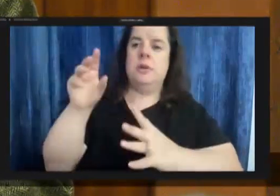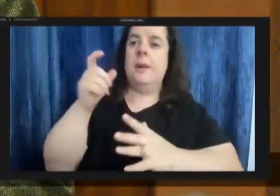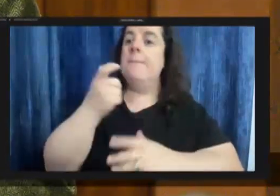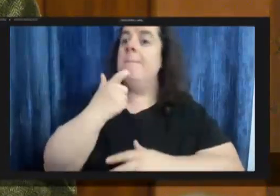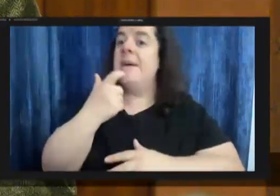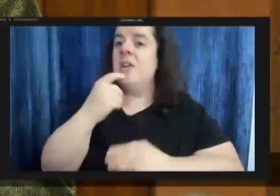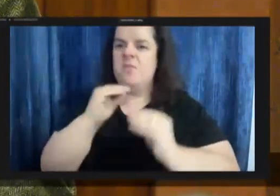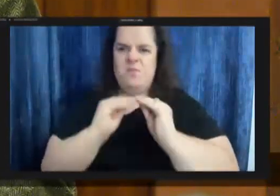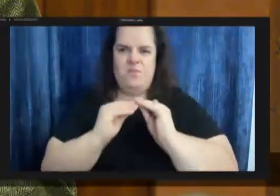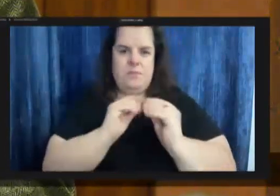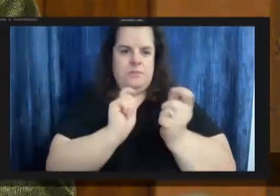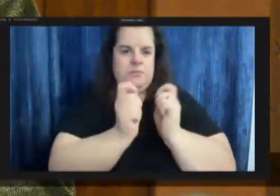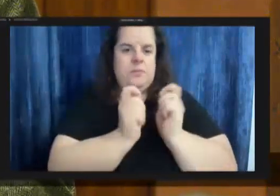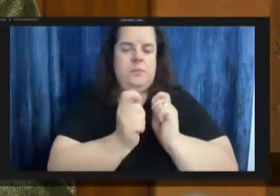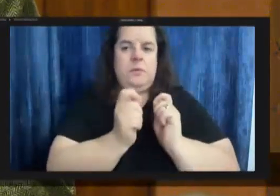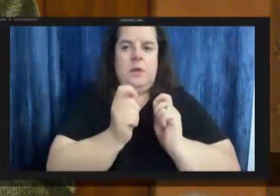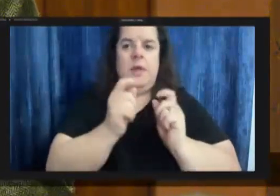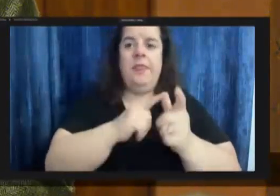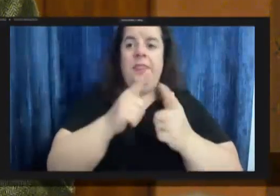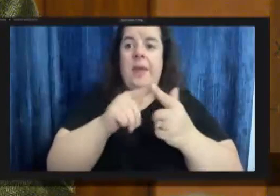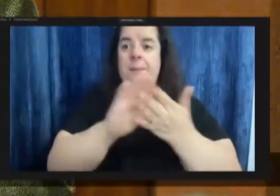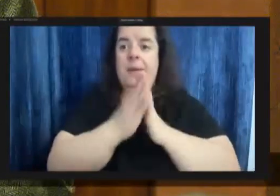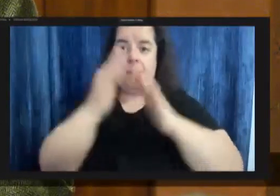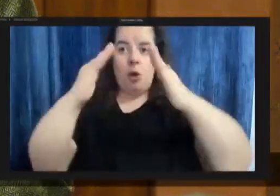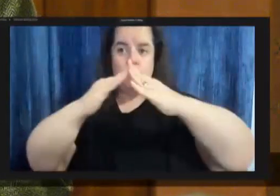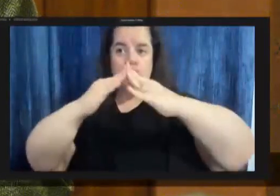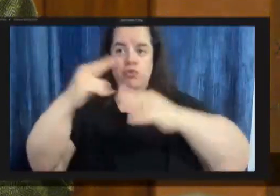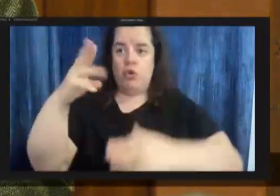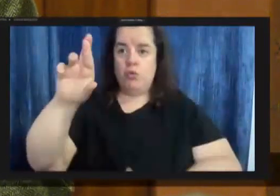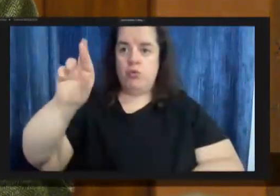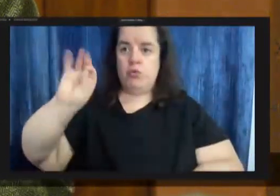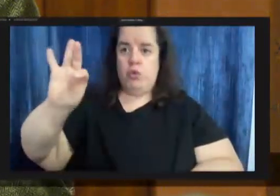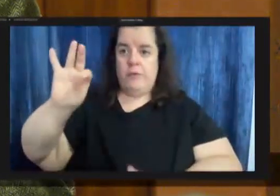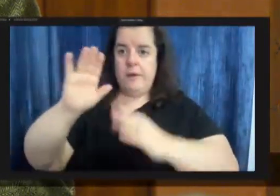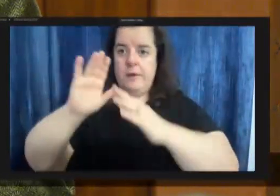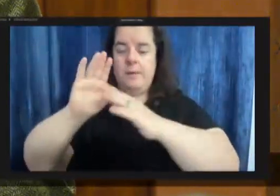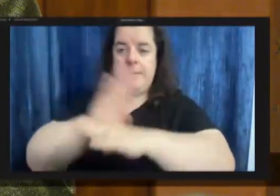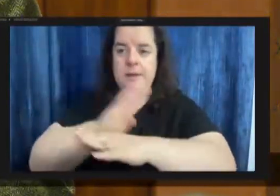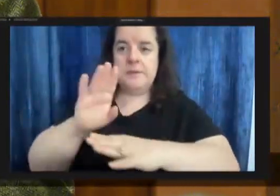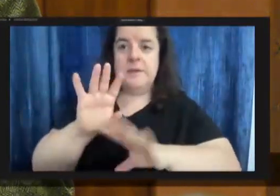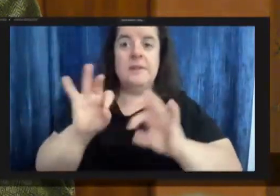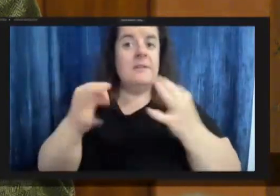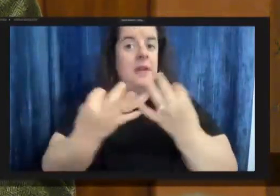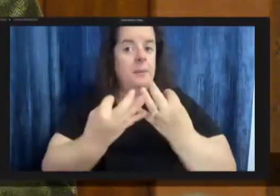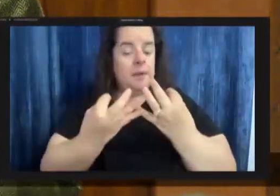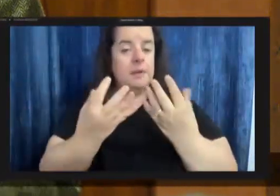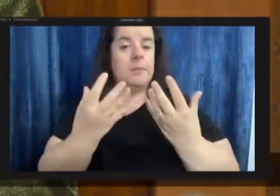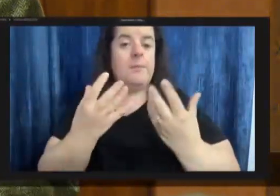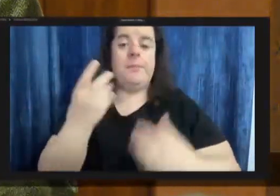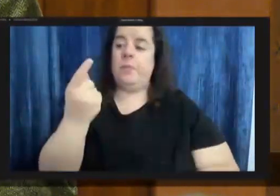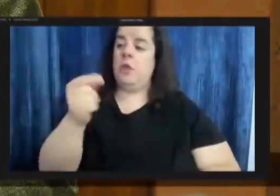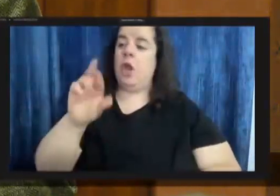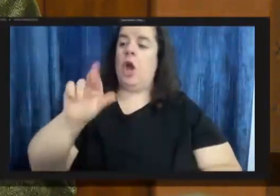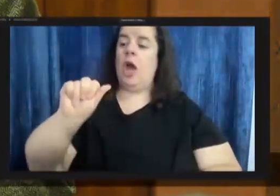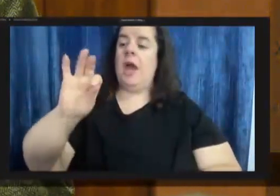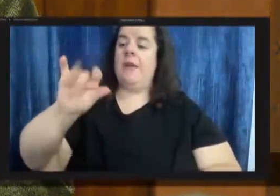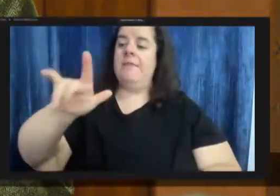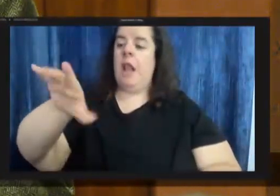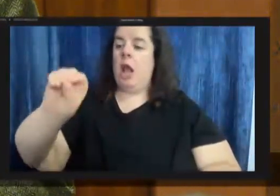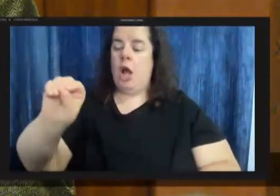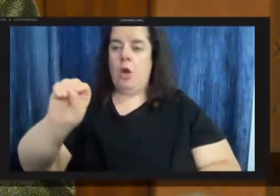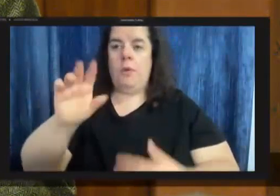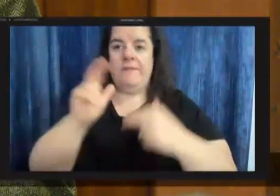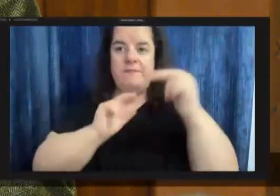shop that became a roofing business um the family ran the garofalo family which eventually purchased the